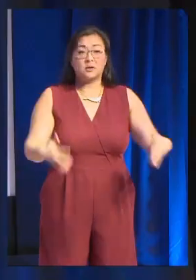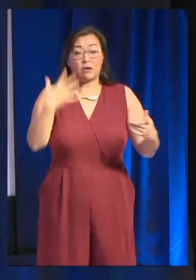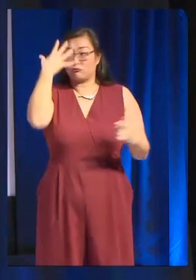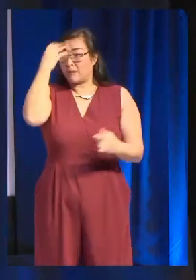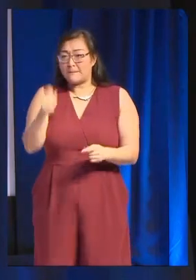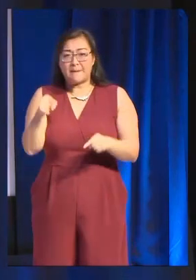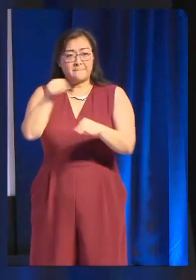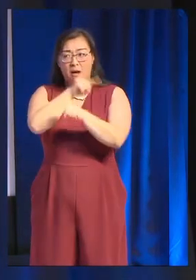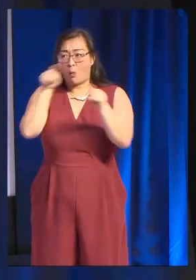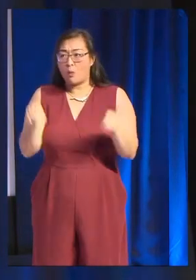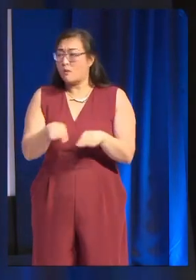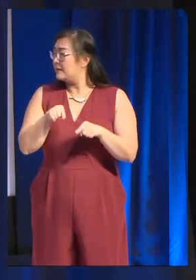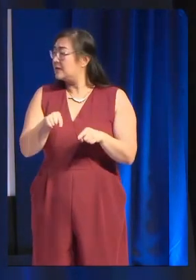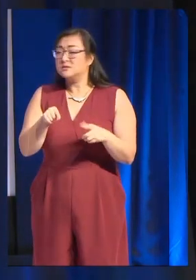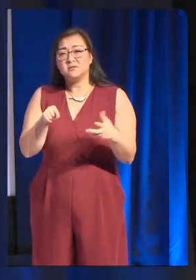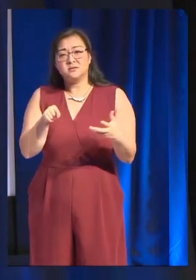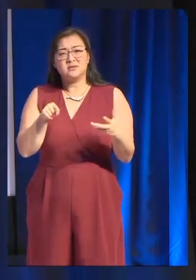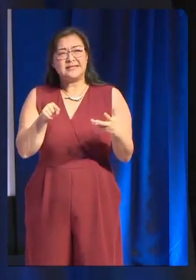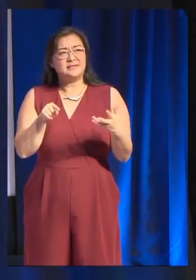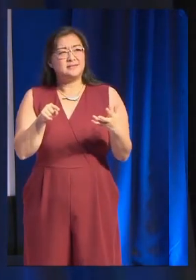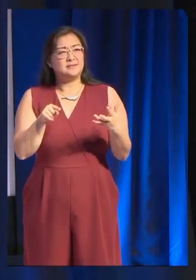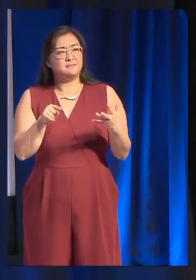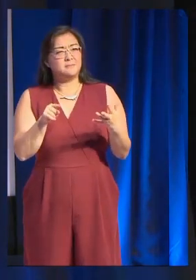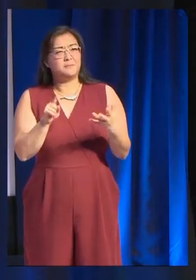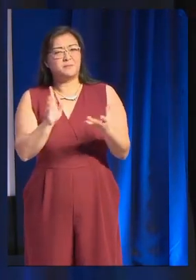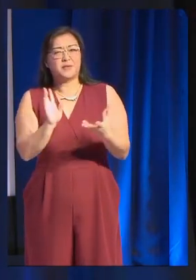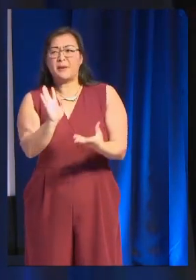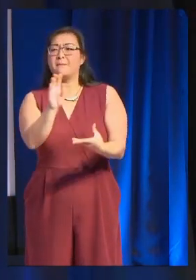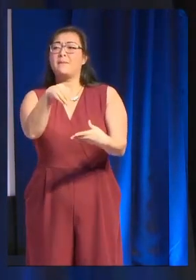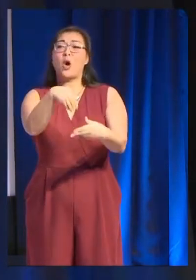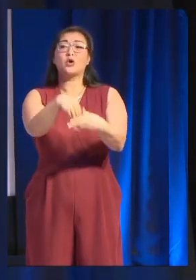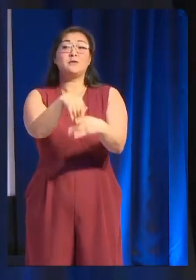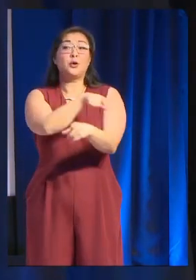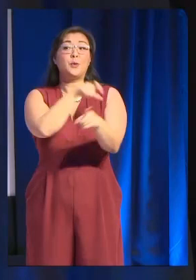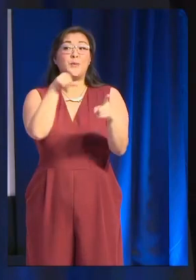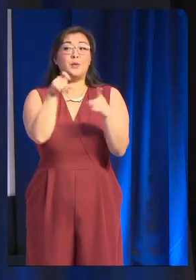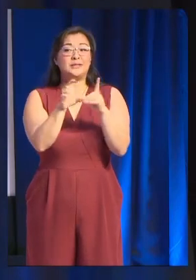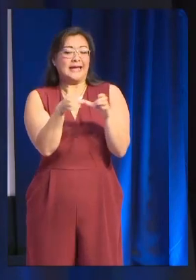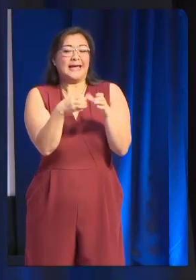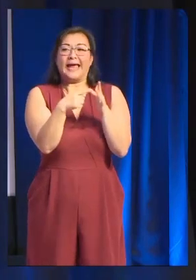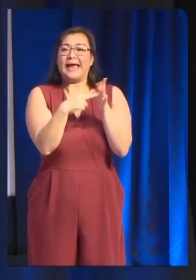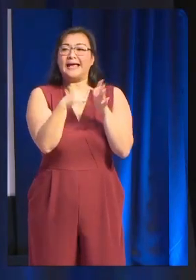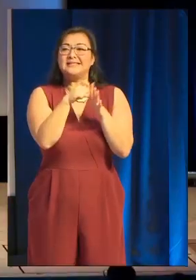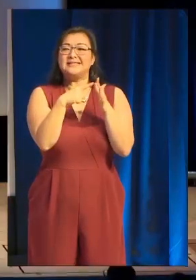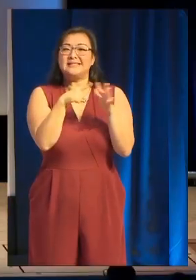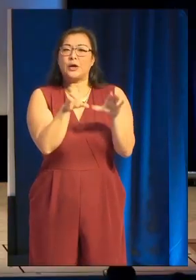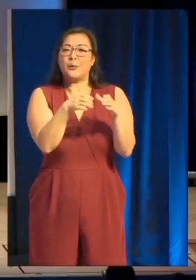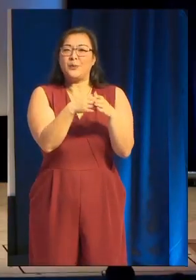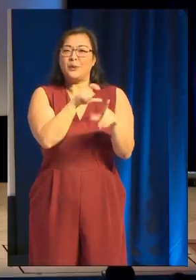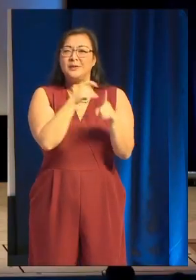that it's really useful to be part of the indie community, but other developers are not necessarily going to buy your game.